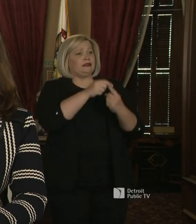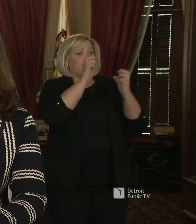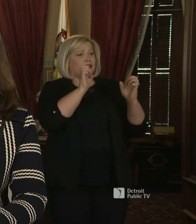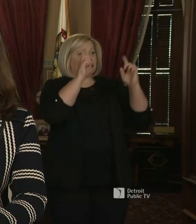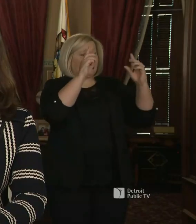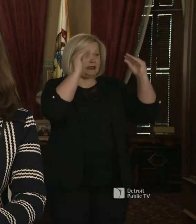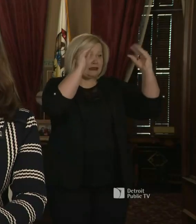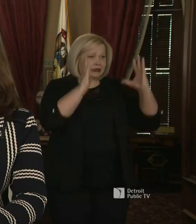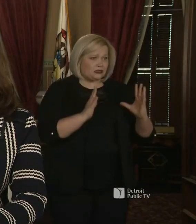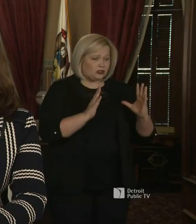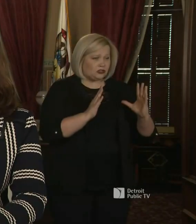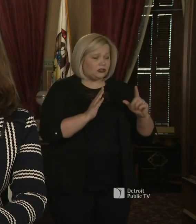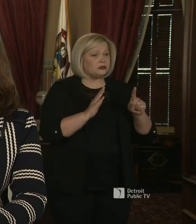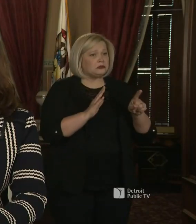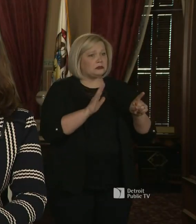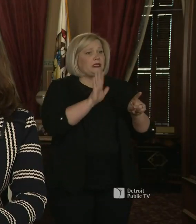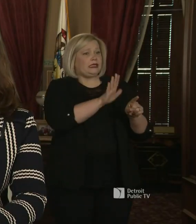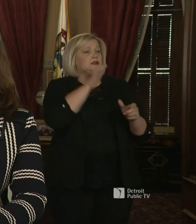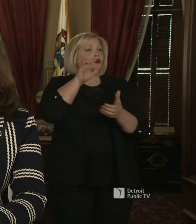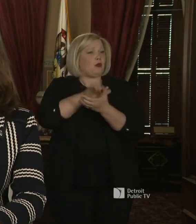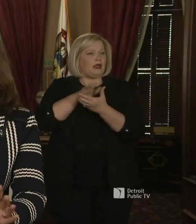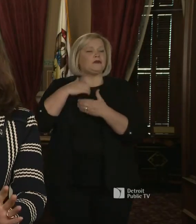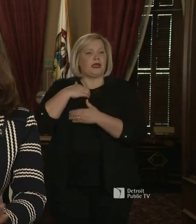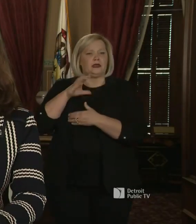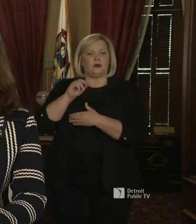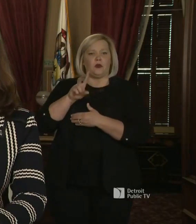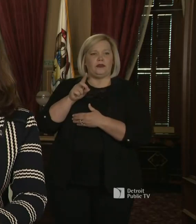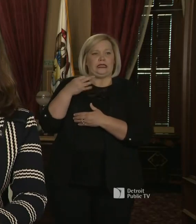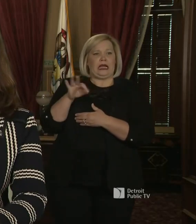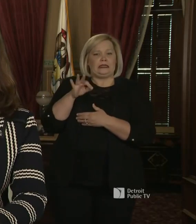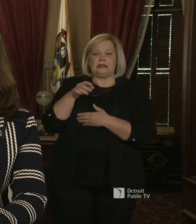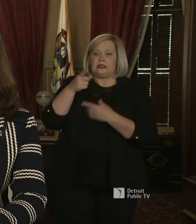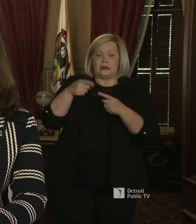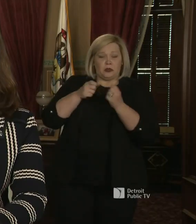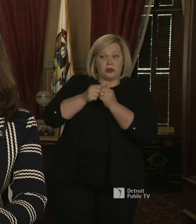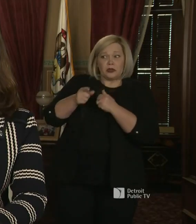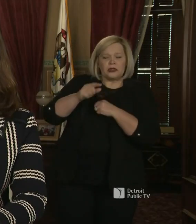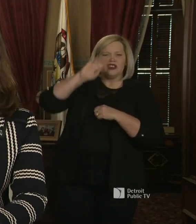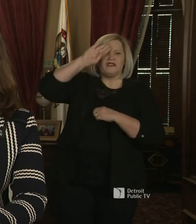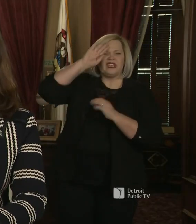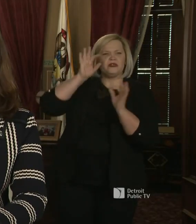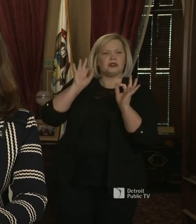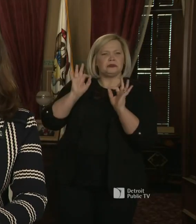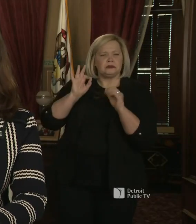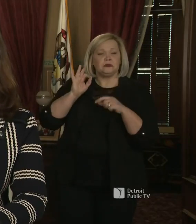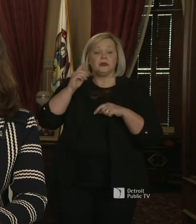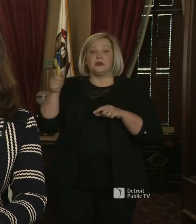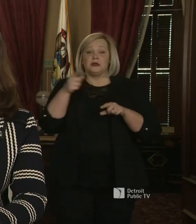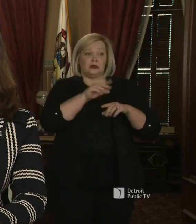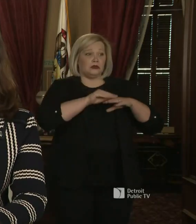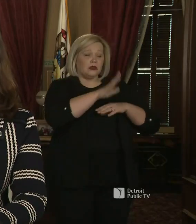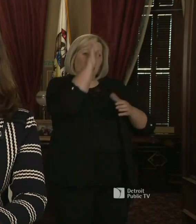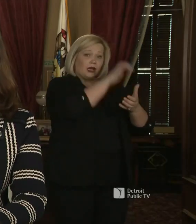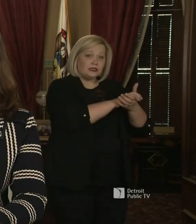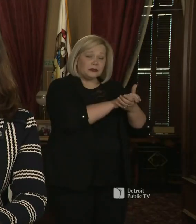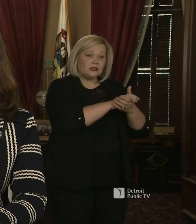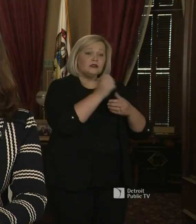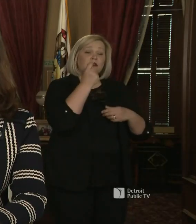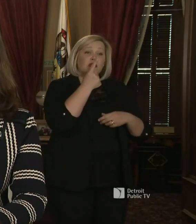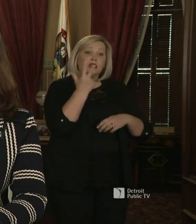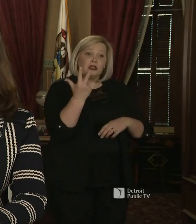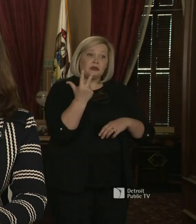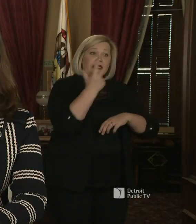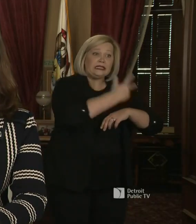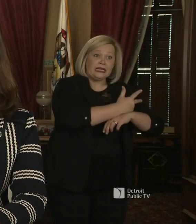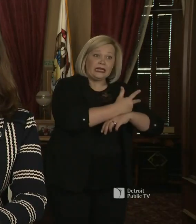teacher whose wife had COVID-19 and it just showed up in her as a fever. For him, he had three days and